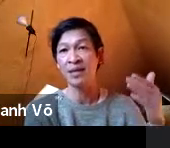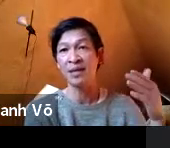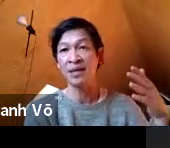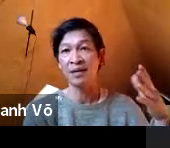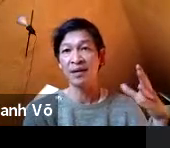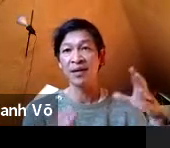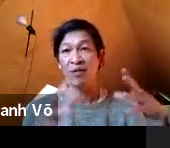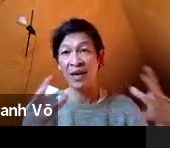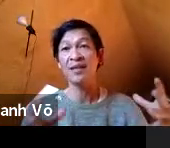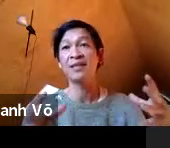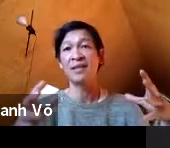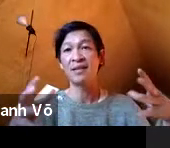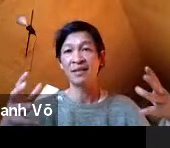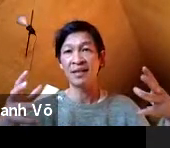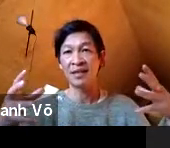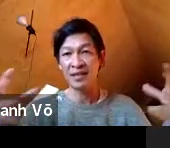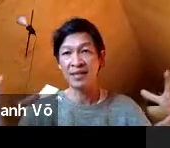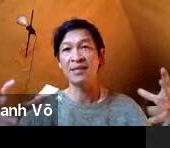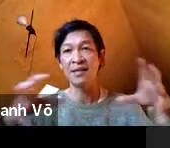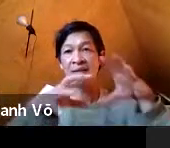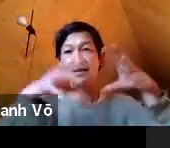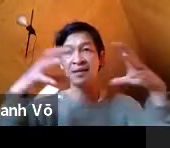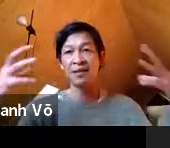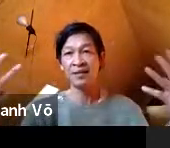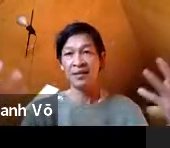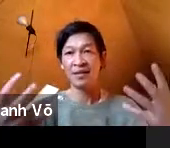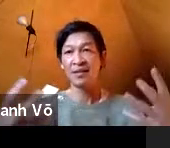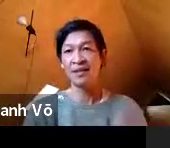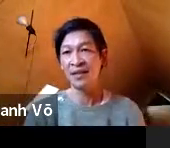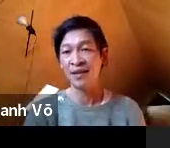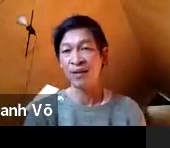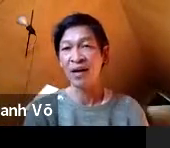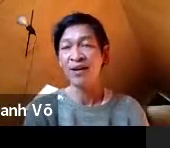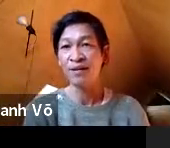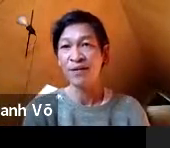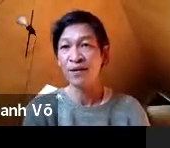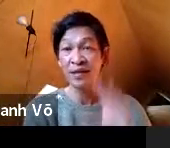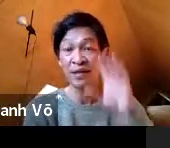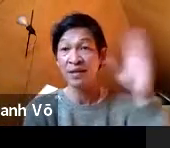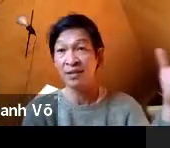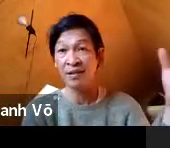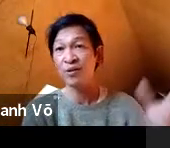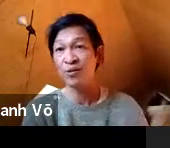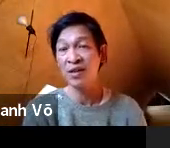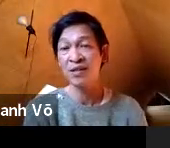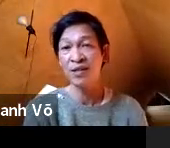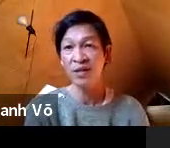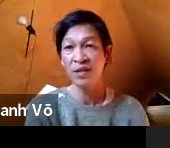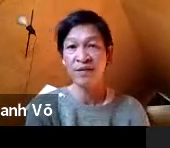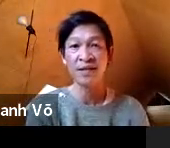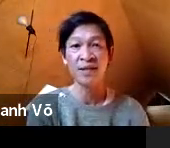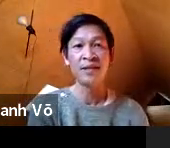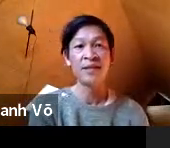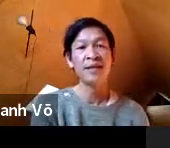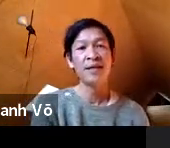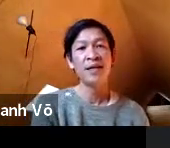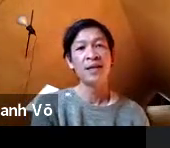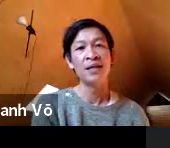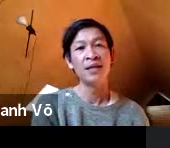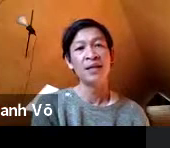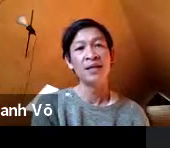gaps and cracks that exist in our life, you know, in the society we live in.